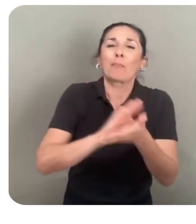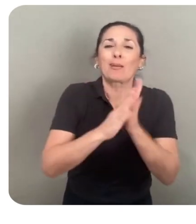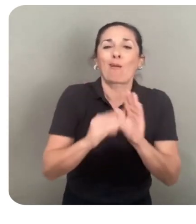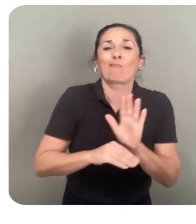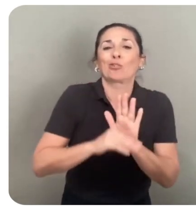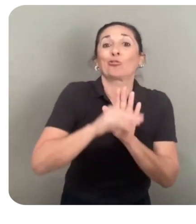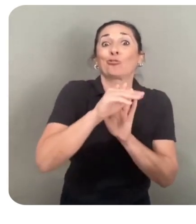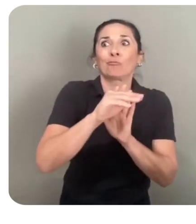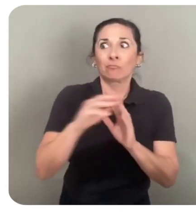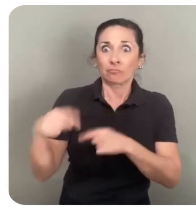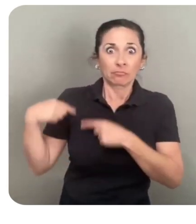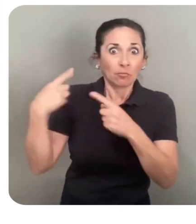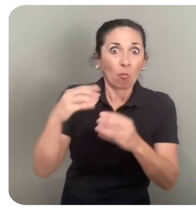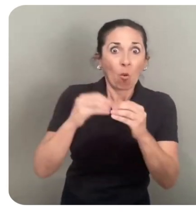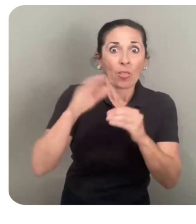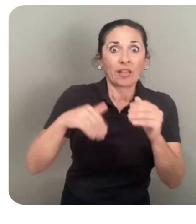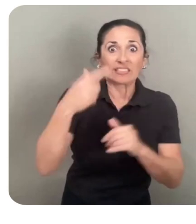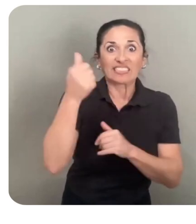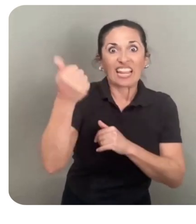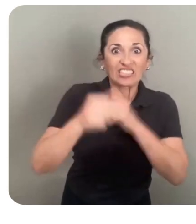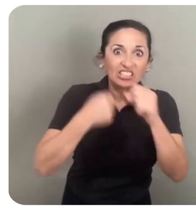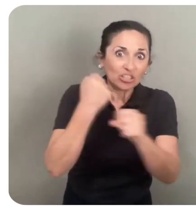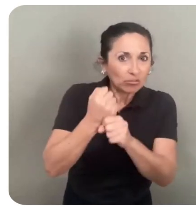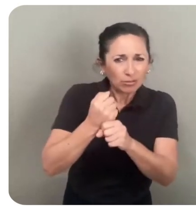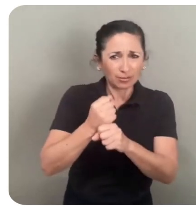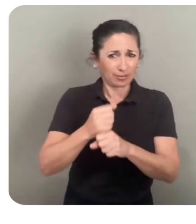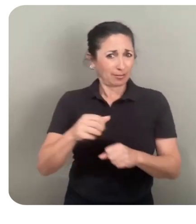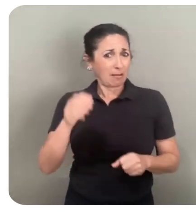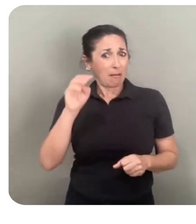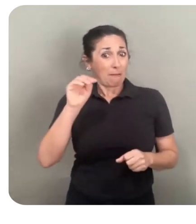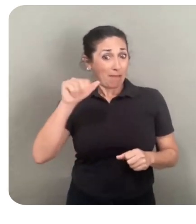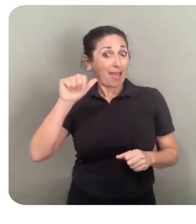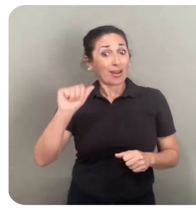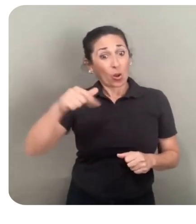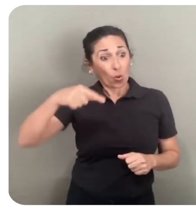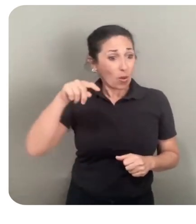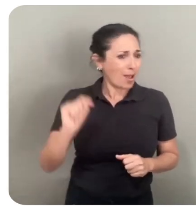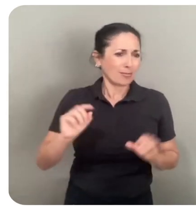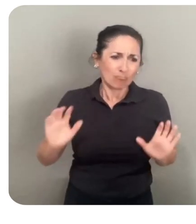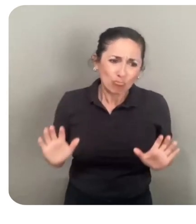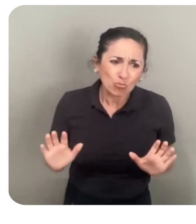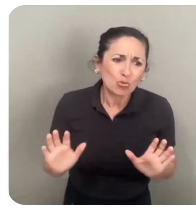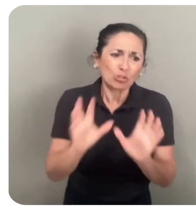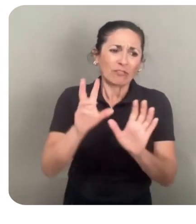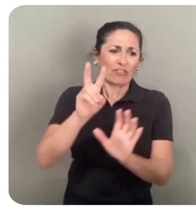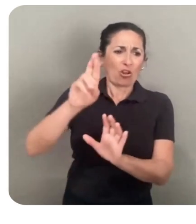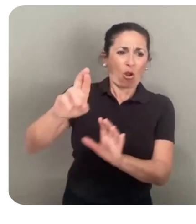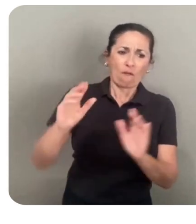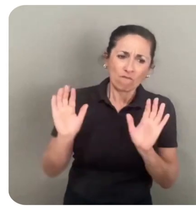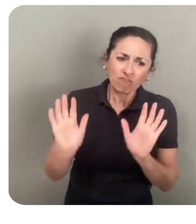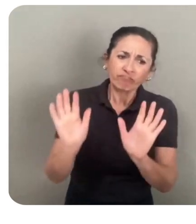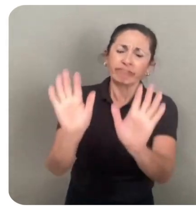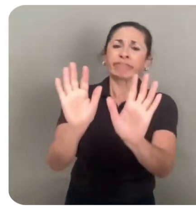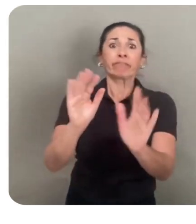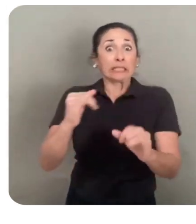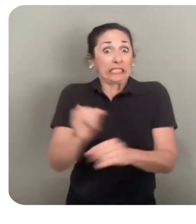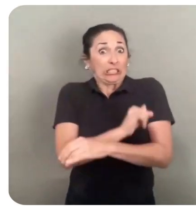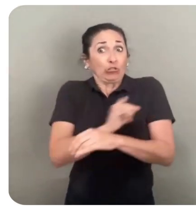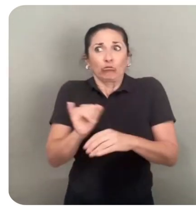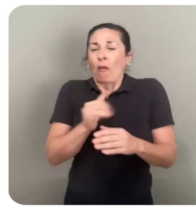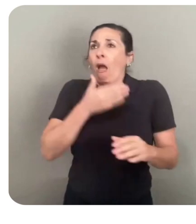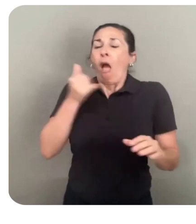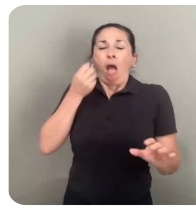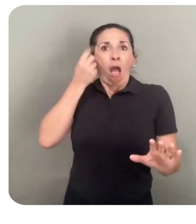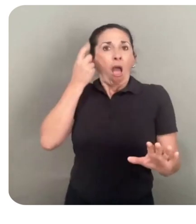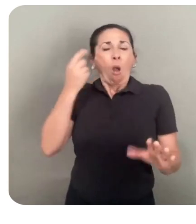decade, Meta has been dedicated to pushing VR forward. As an industry, we have a much better understanding today of